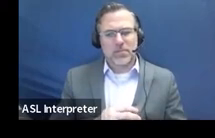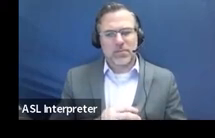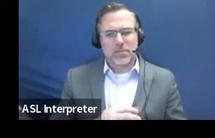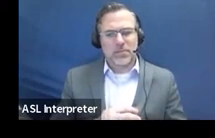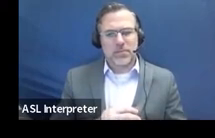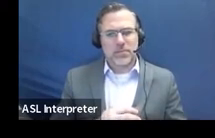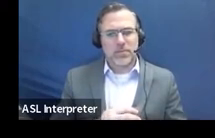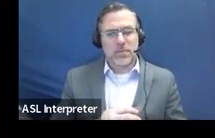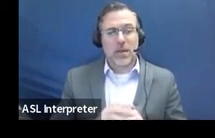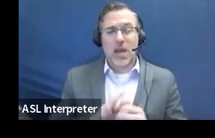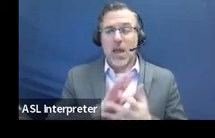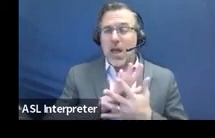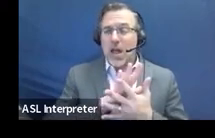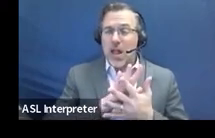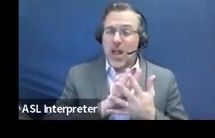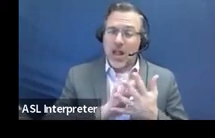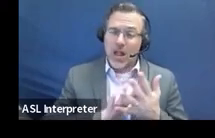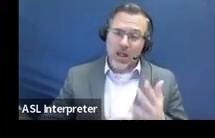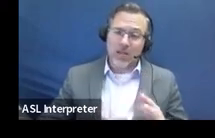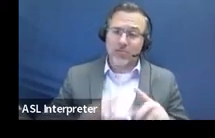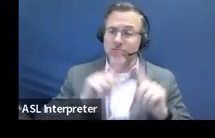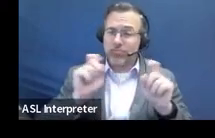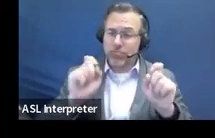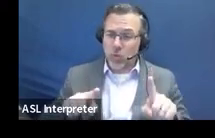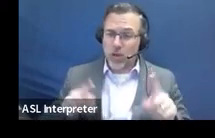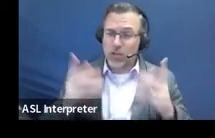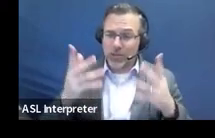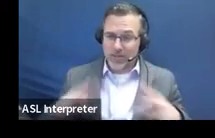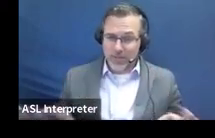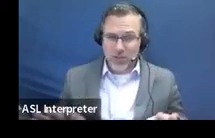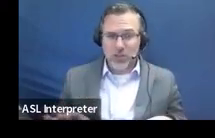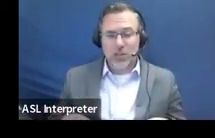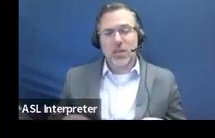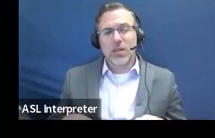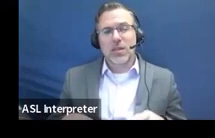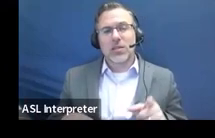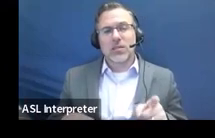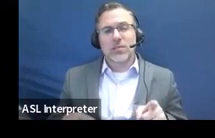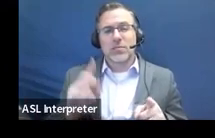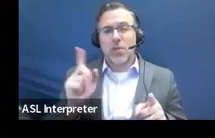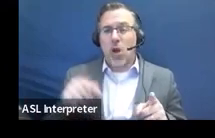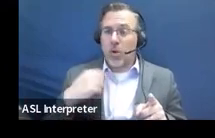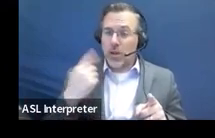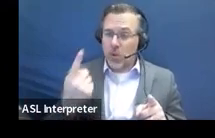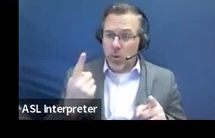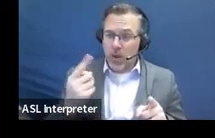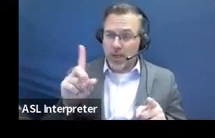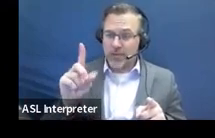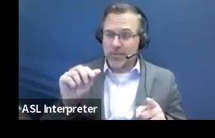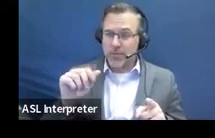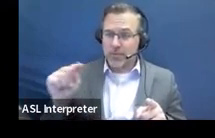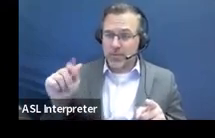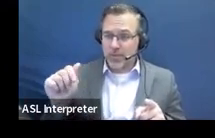you've gone through all those questions, you have this, was only one assessment data source considered? So just make sure you check yes or no.